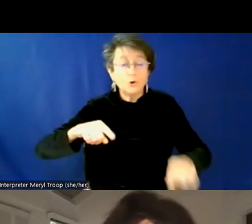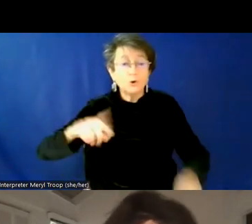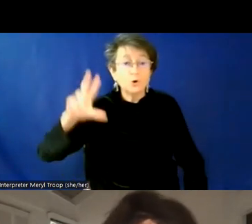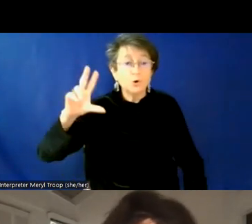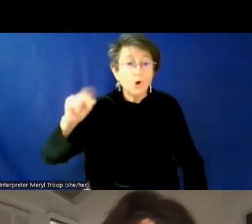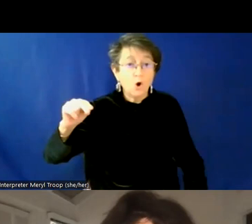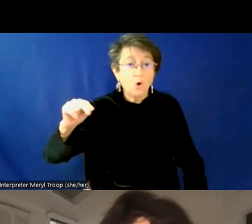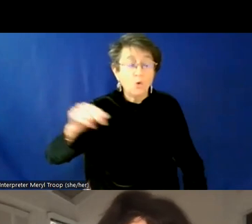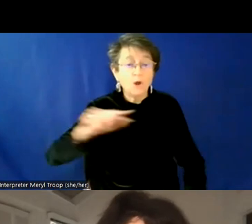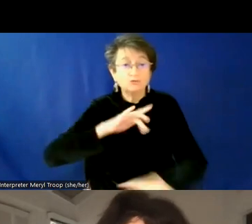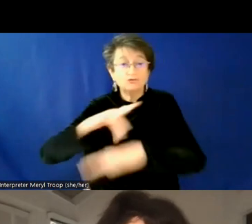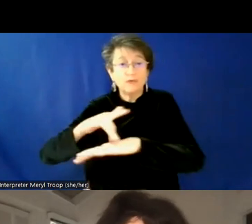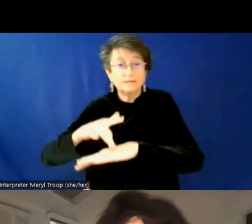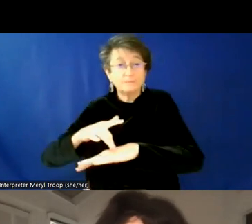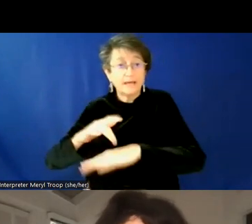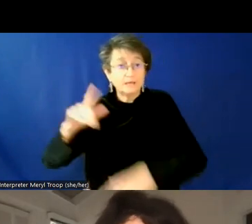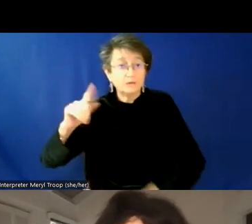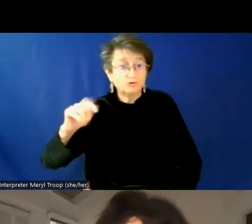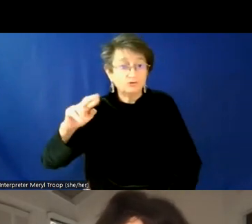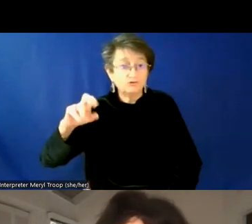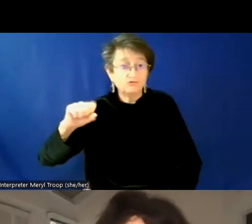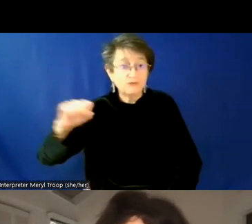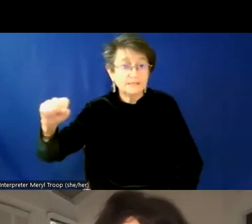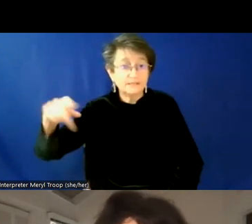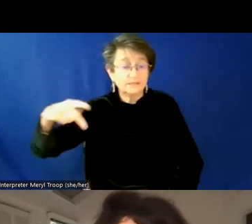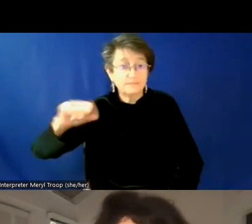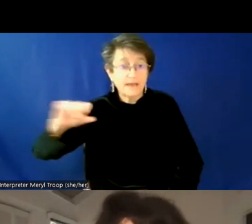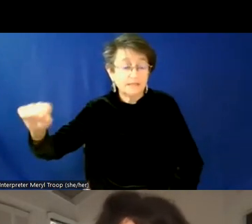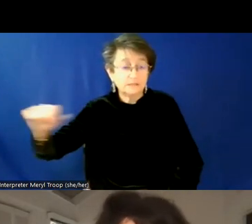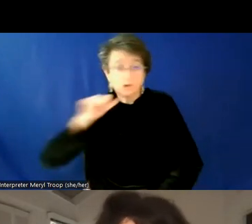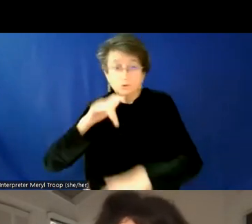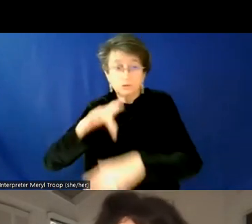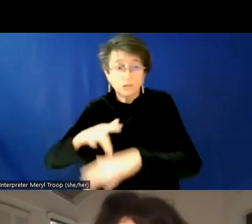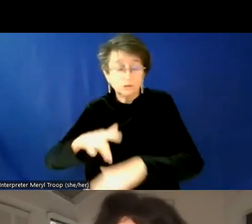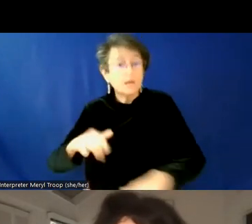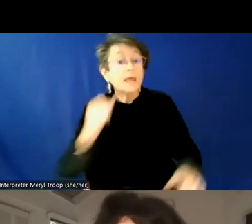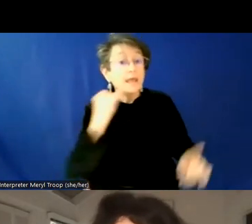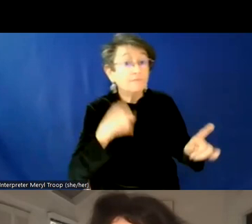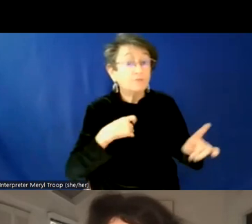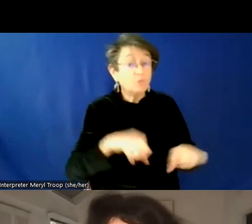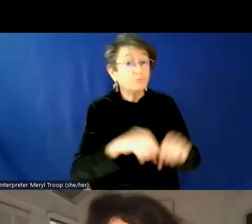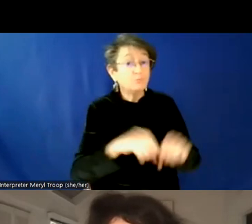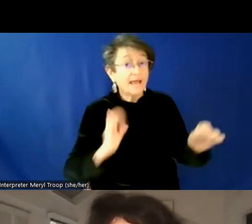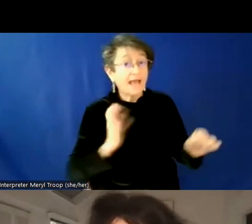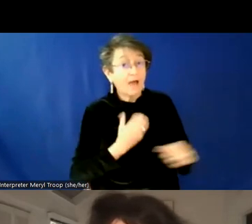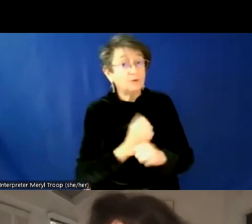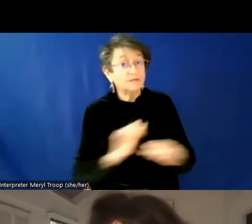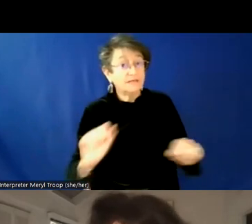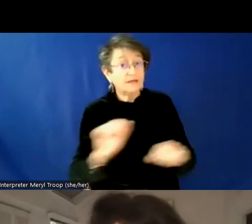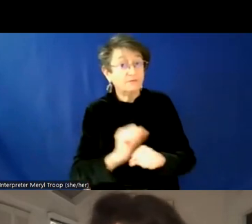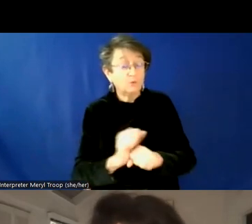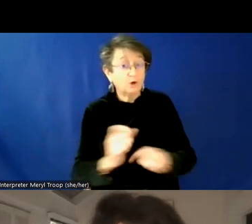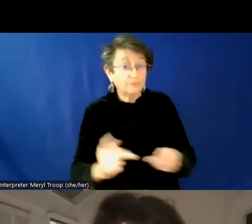policy for, um, for breaching a safe workplace. Um, you know, I, I guess I would say